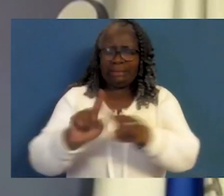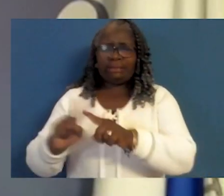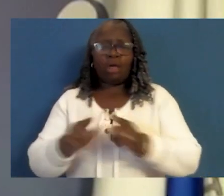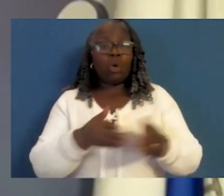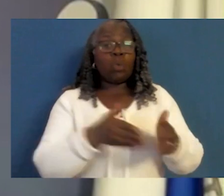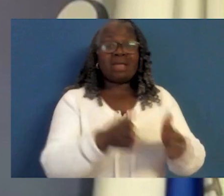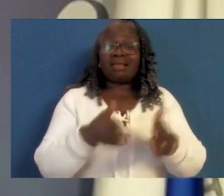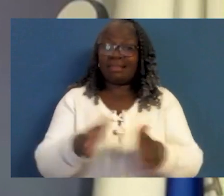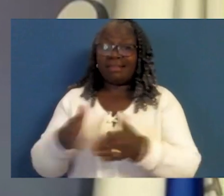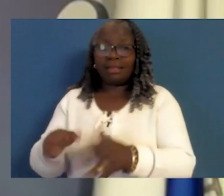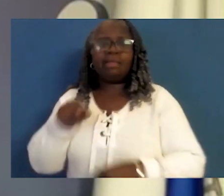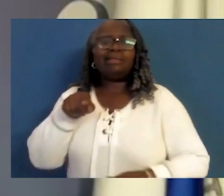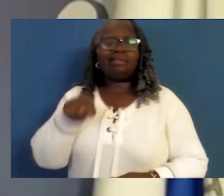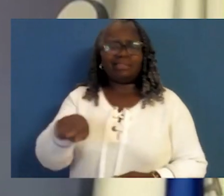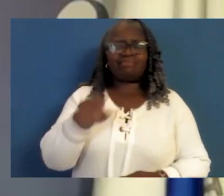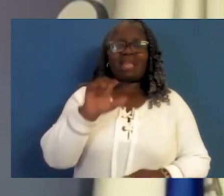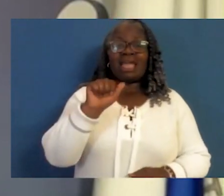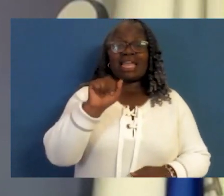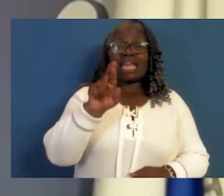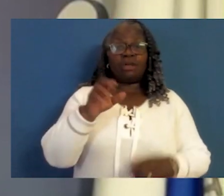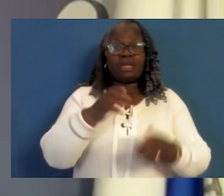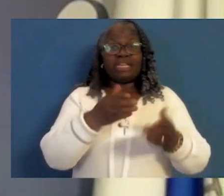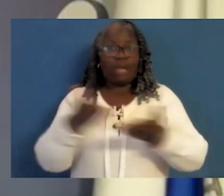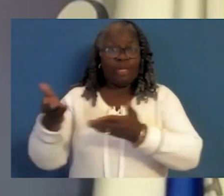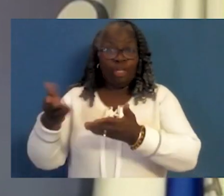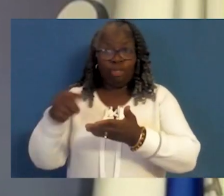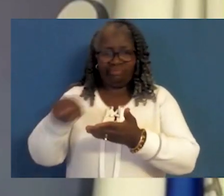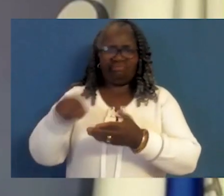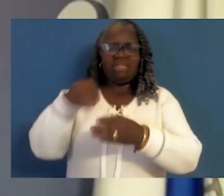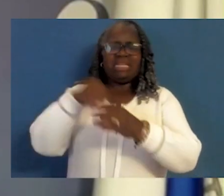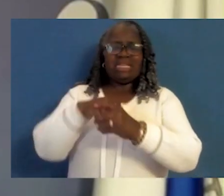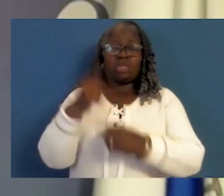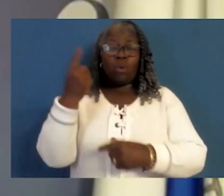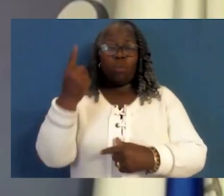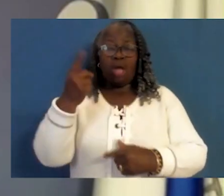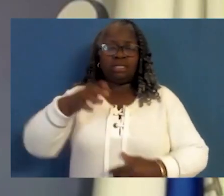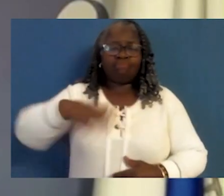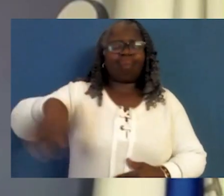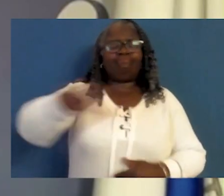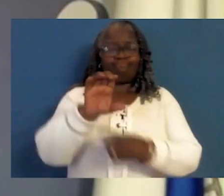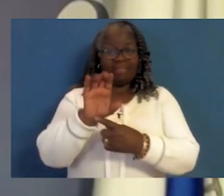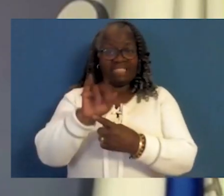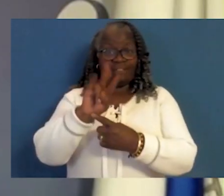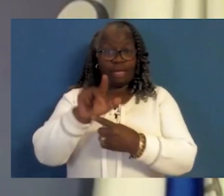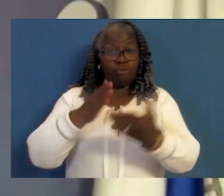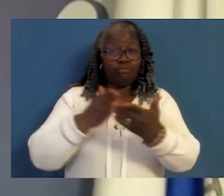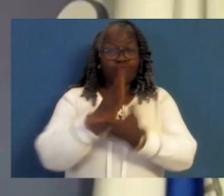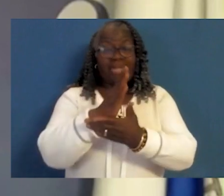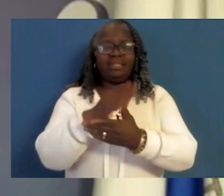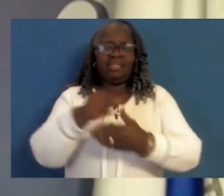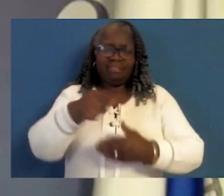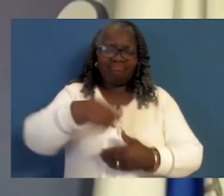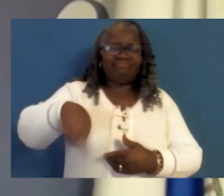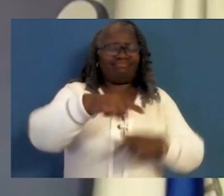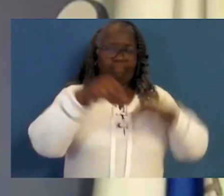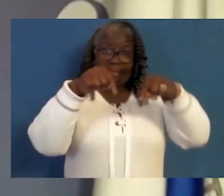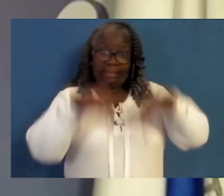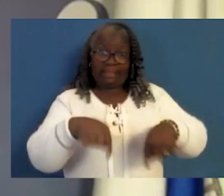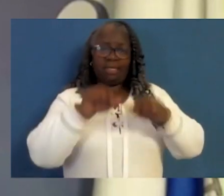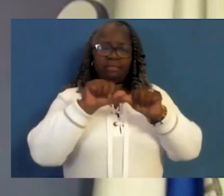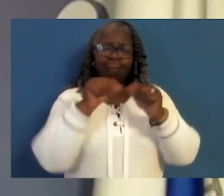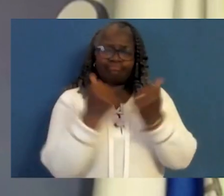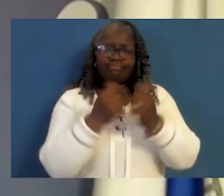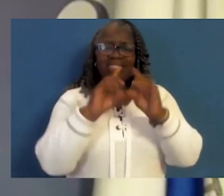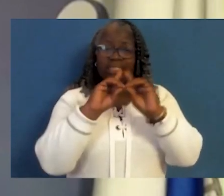The Air Carrier Access Act is one of America's great civil rights achievements. And the administration and this department